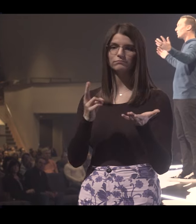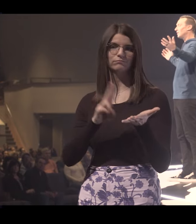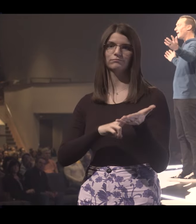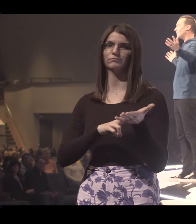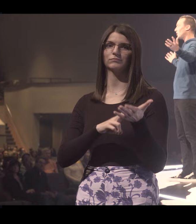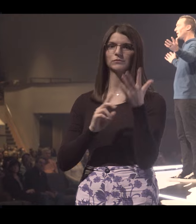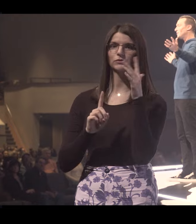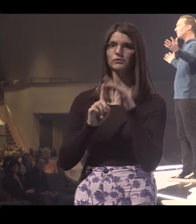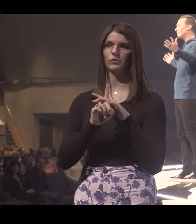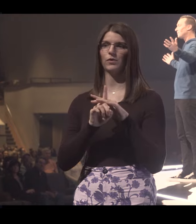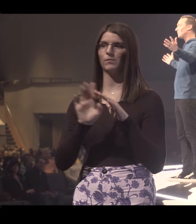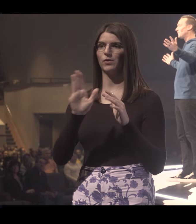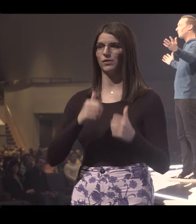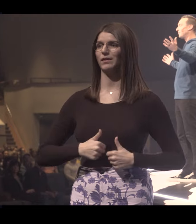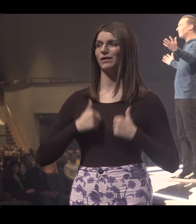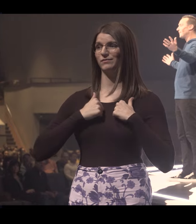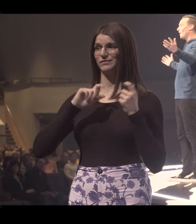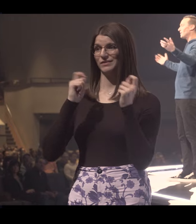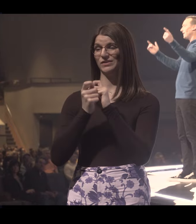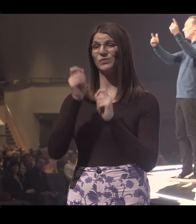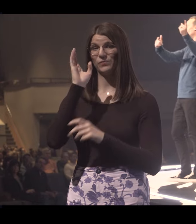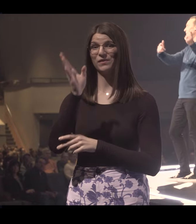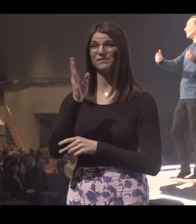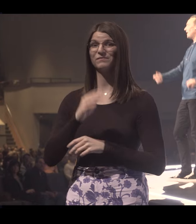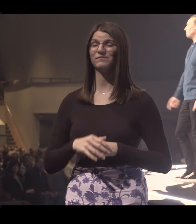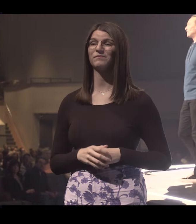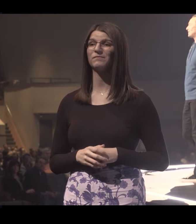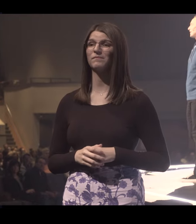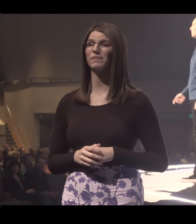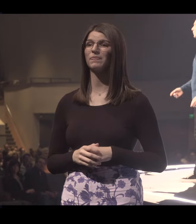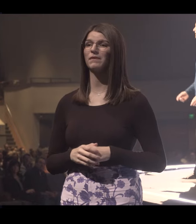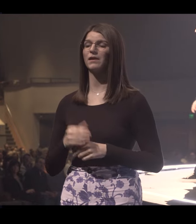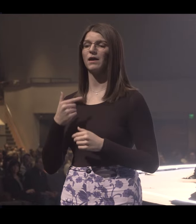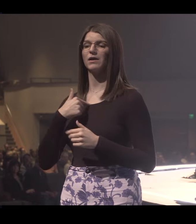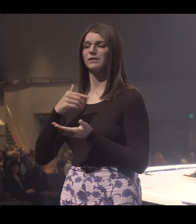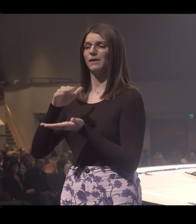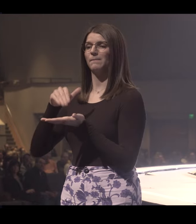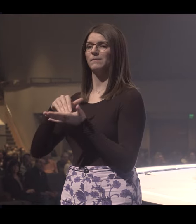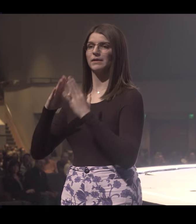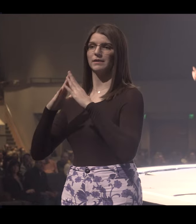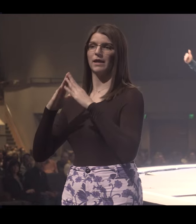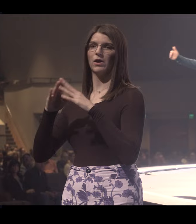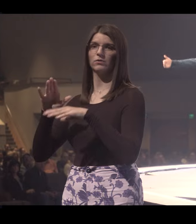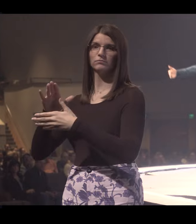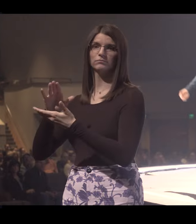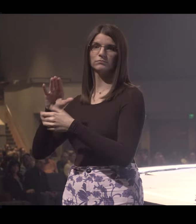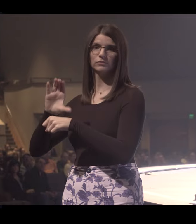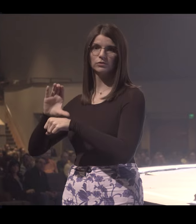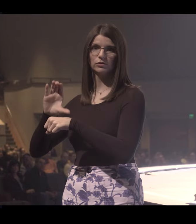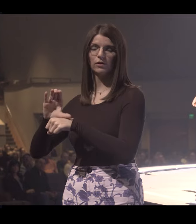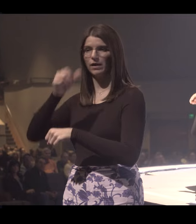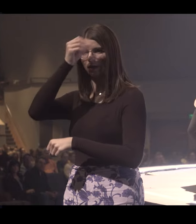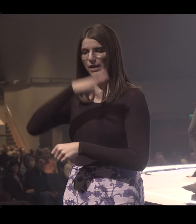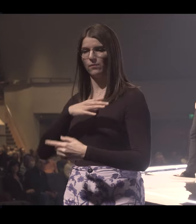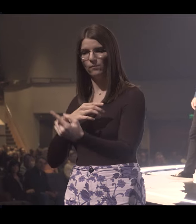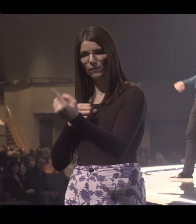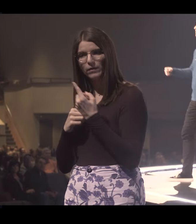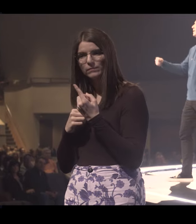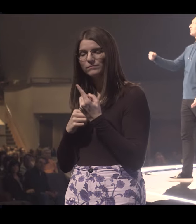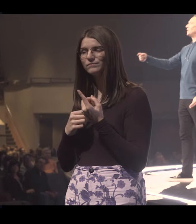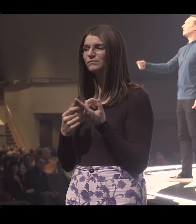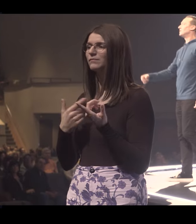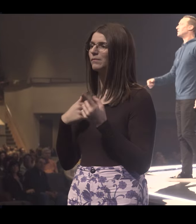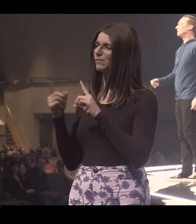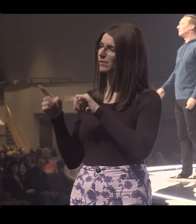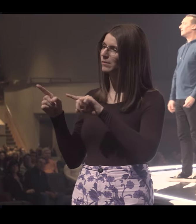show up, and watch your life change. I was at our Midtown campus a couple weeks ago and a guy walked up to me and he said this. He